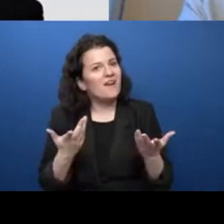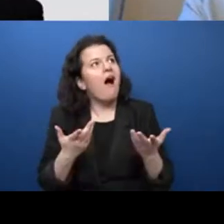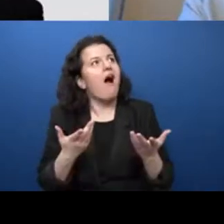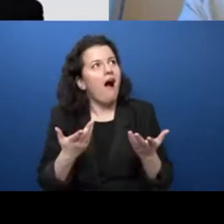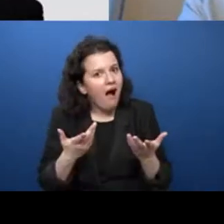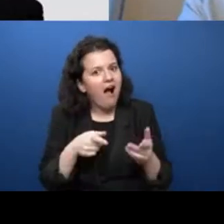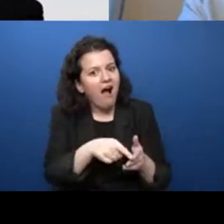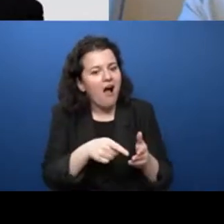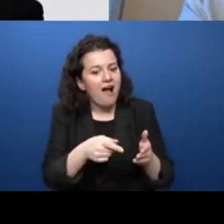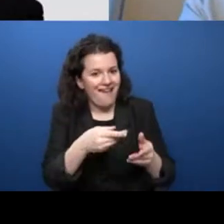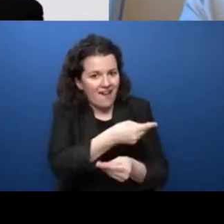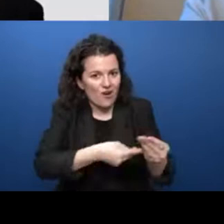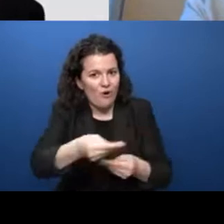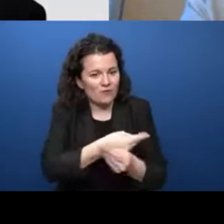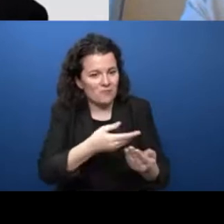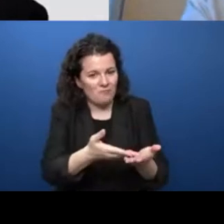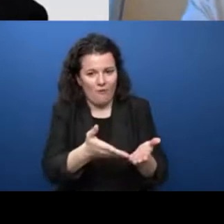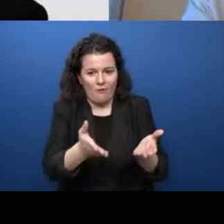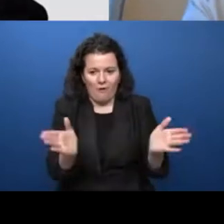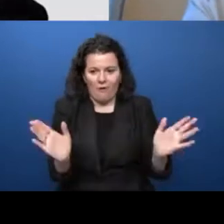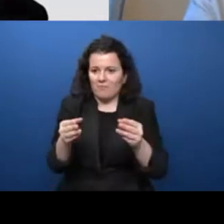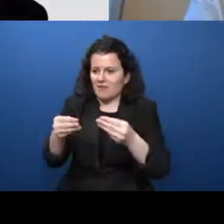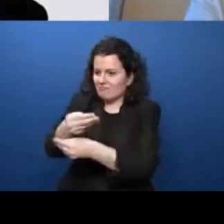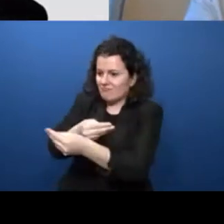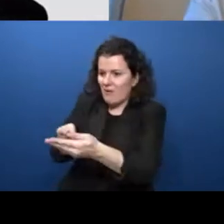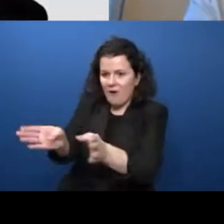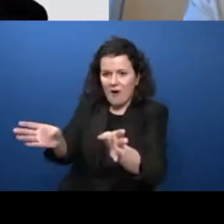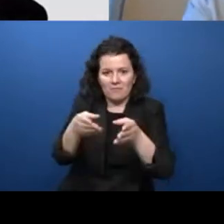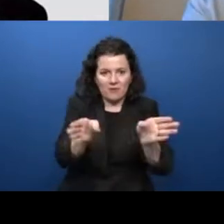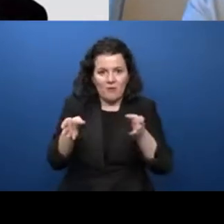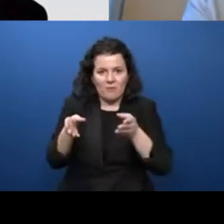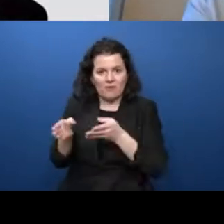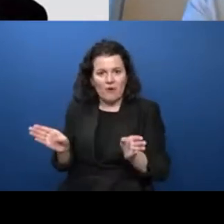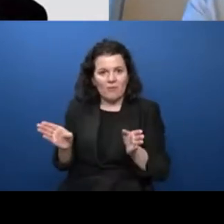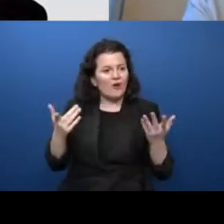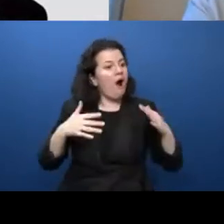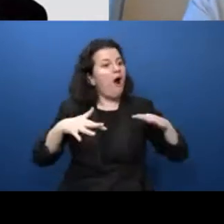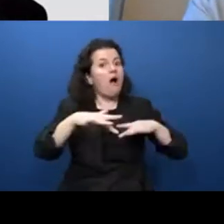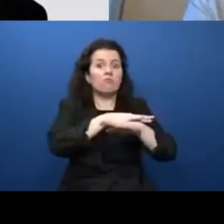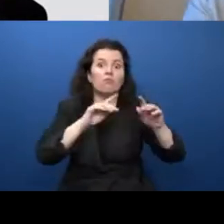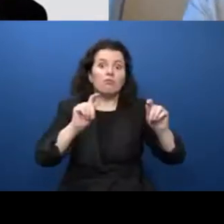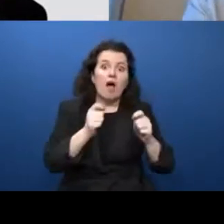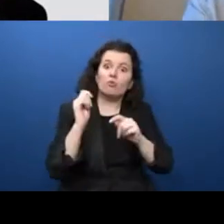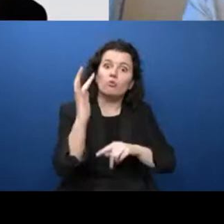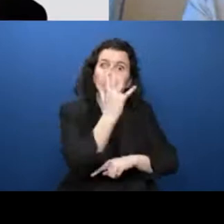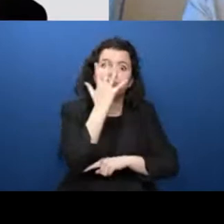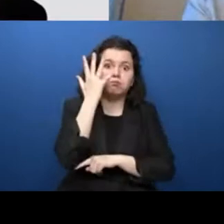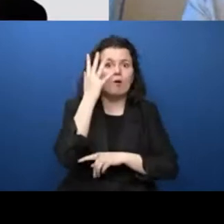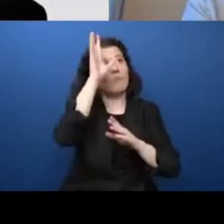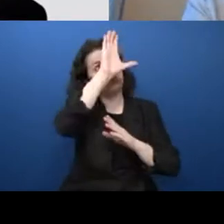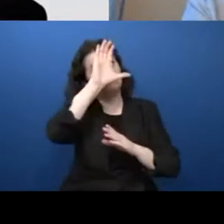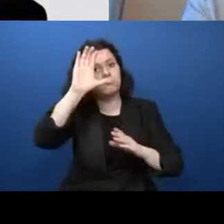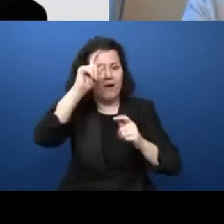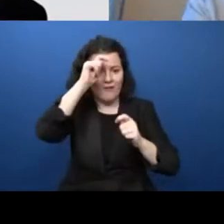sustainable and respects the environment and natural resources. Y están íntimamente relacionados con procesos de defensa del